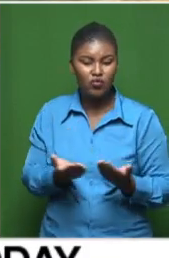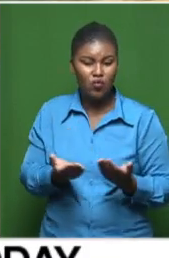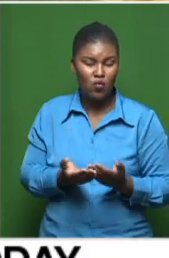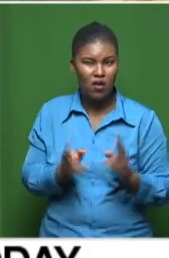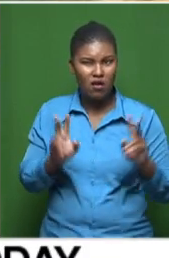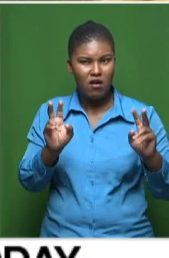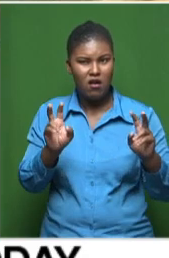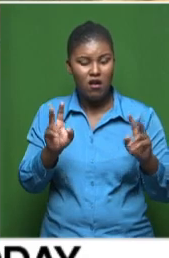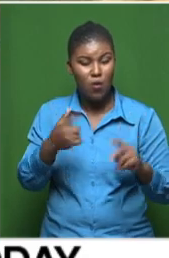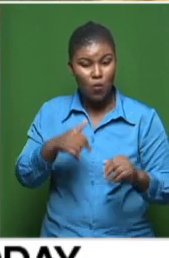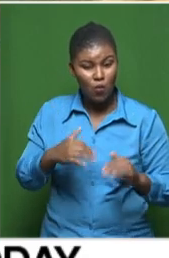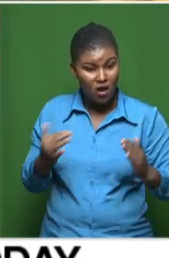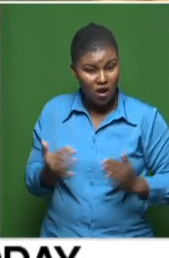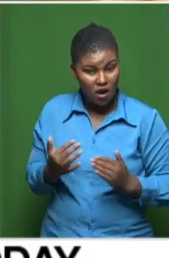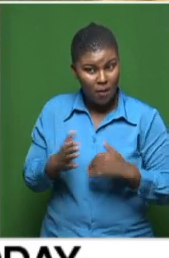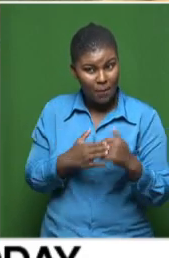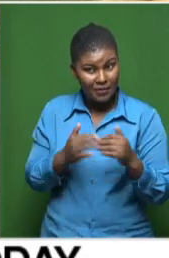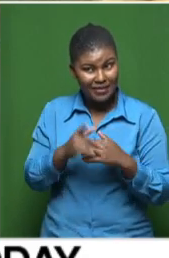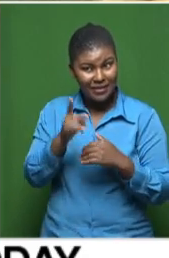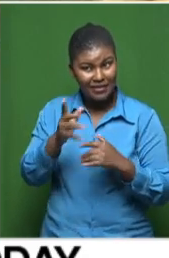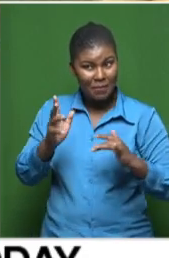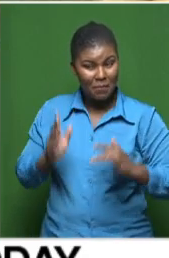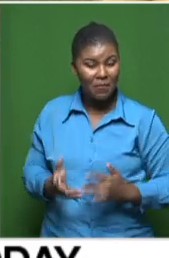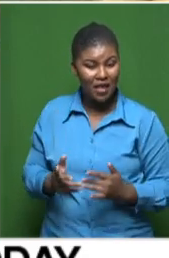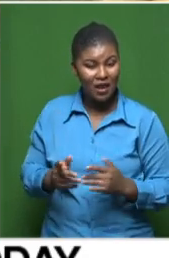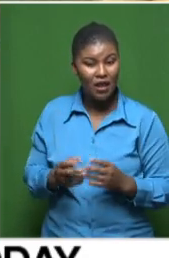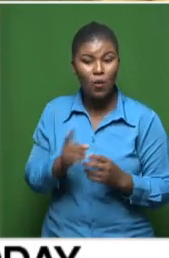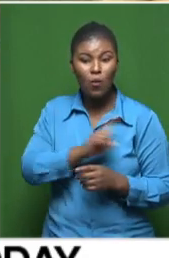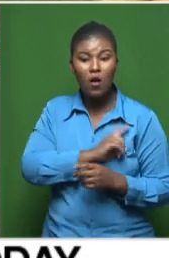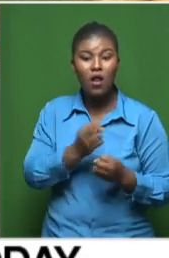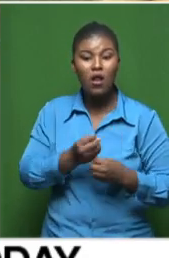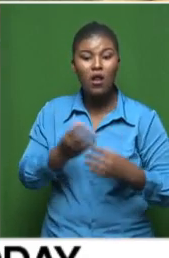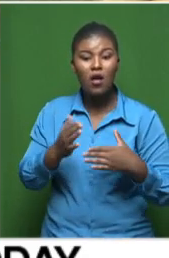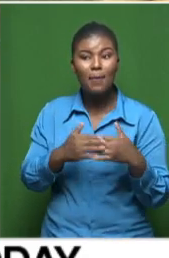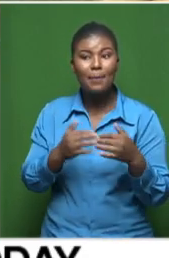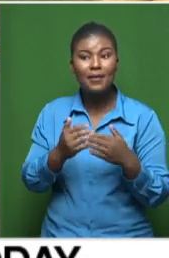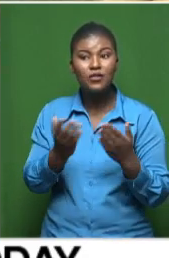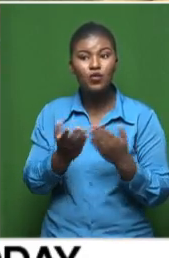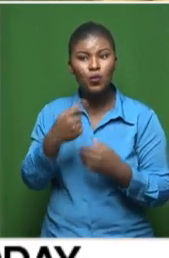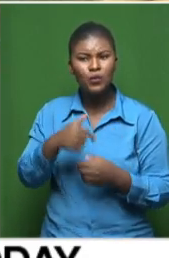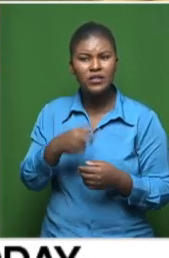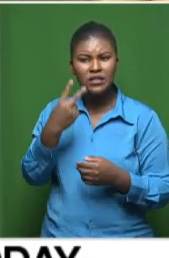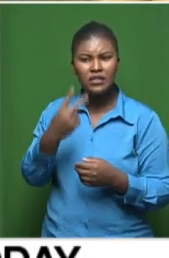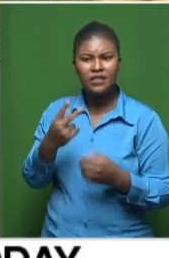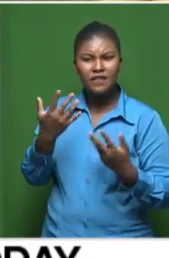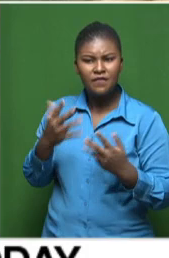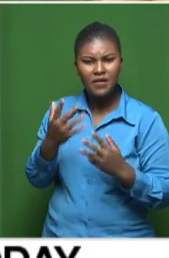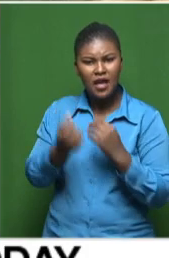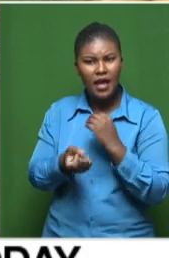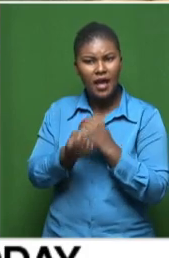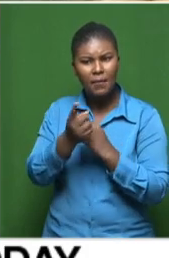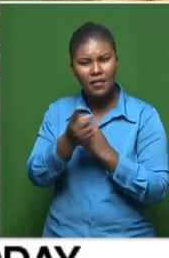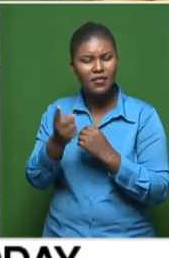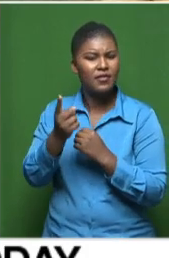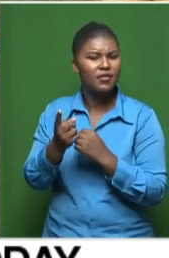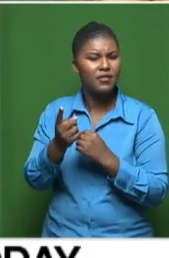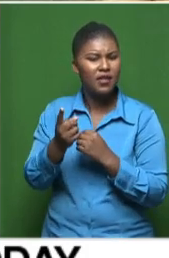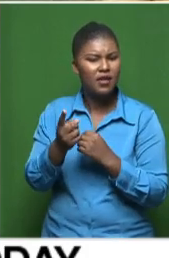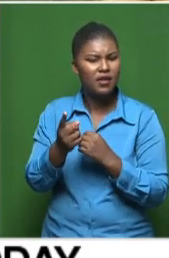call them that. Are we encouraging building to also take place there? Because a lot of the building of schooling that we've seen has been taking place mostly in townships.